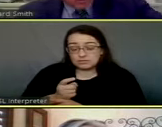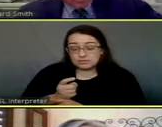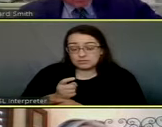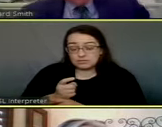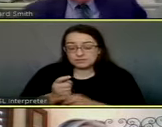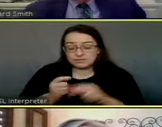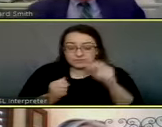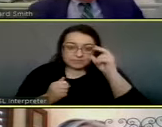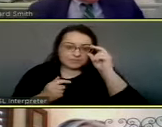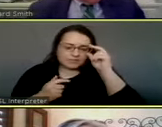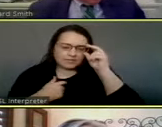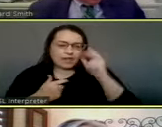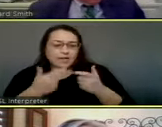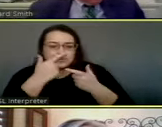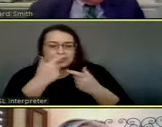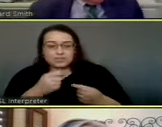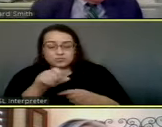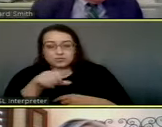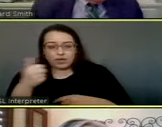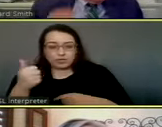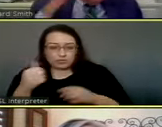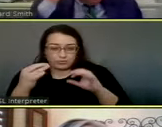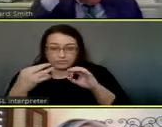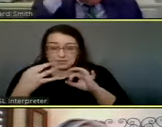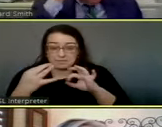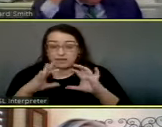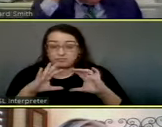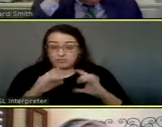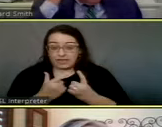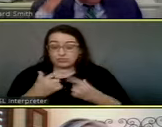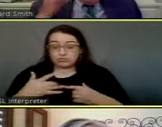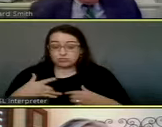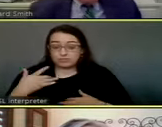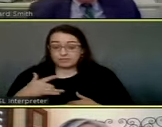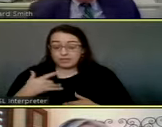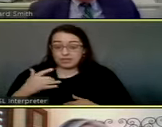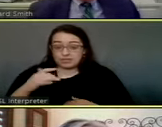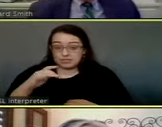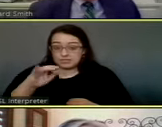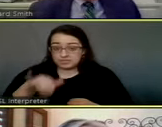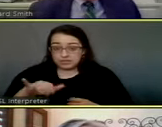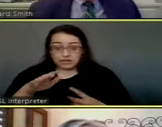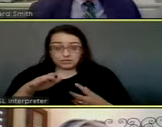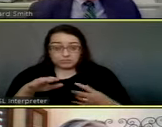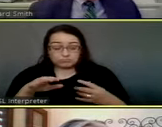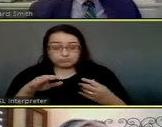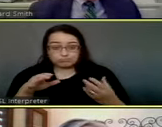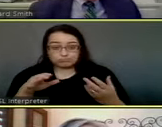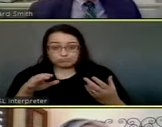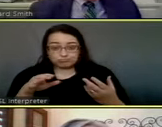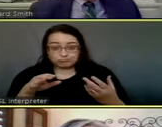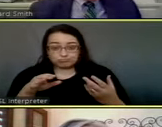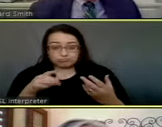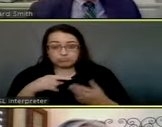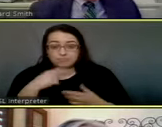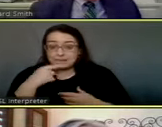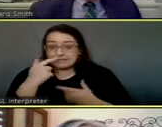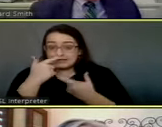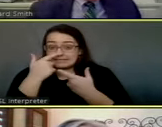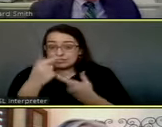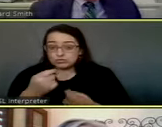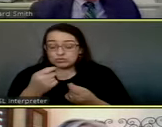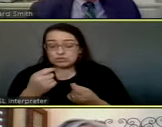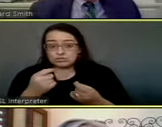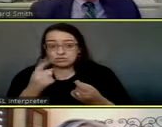Well, I'd be interested in other feedback from Council if they think that it would be of public interest